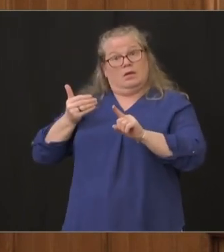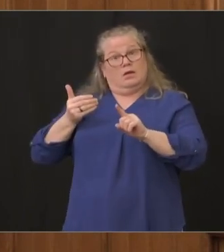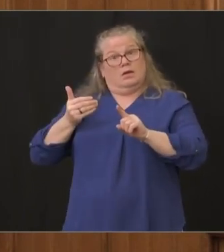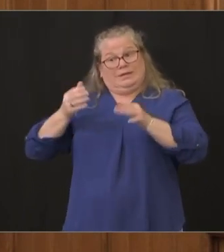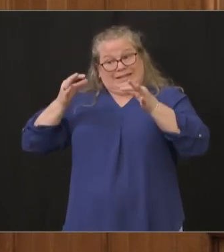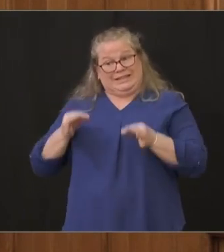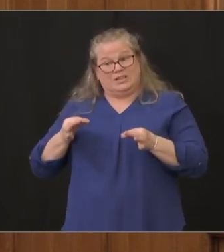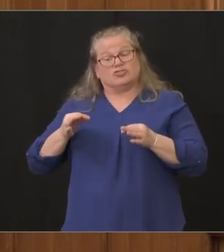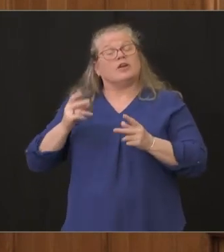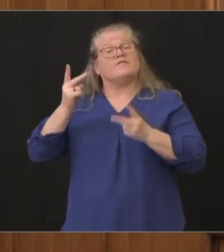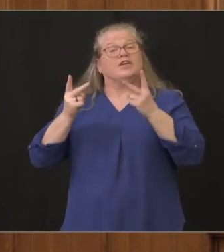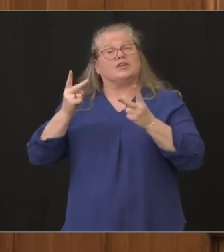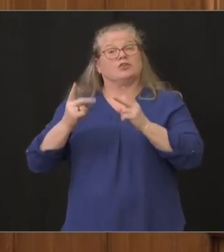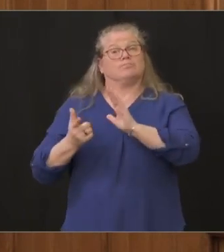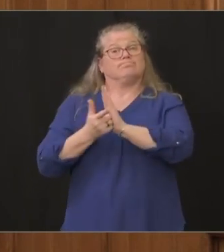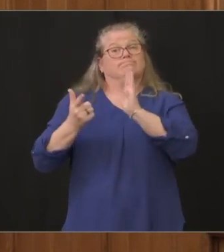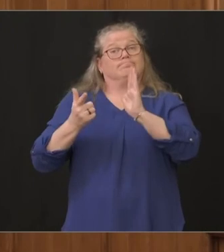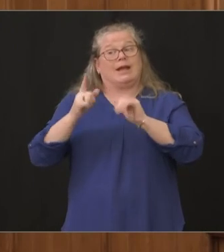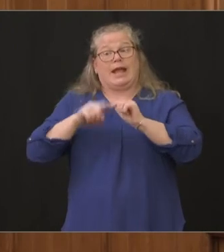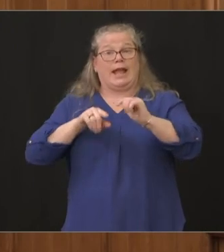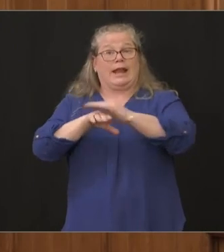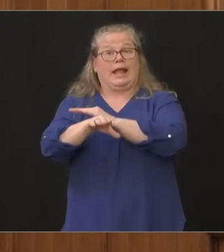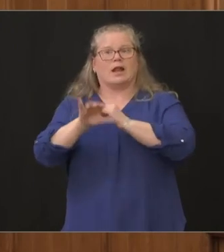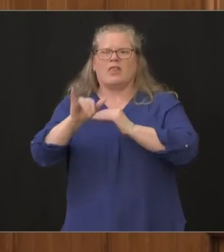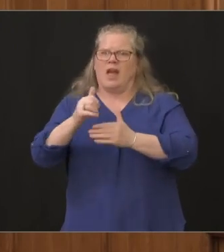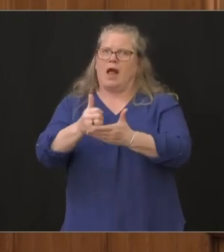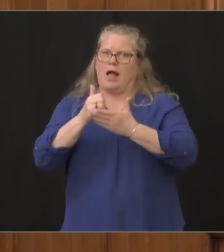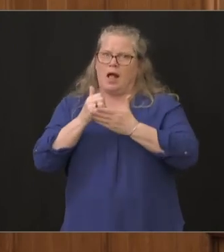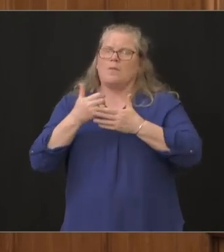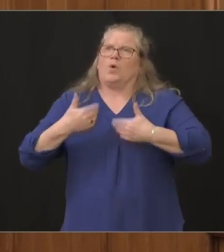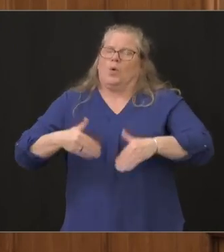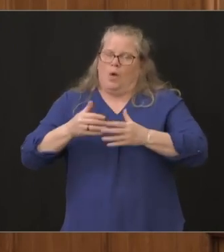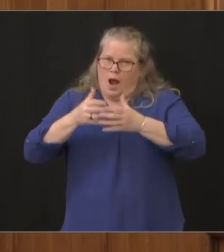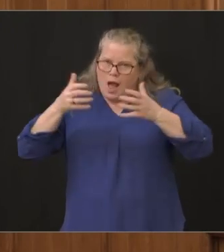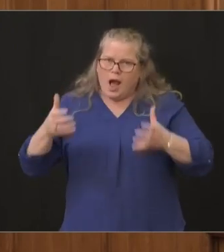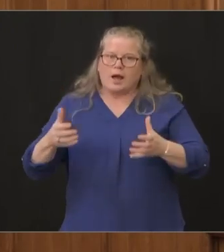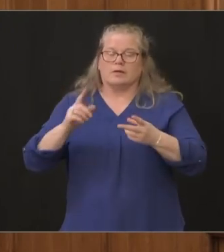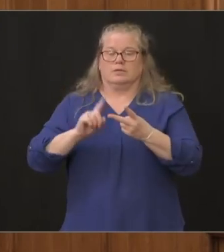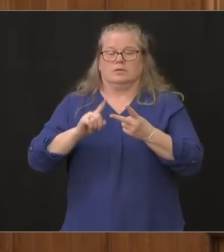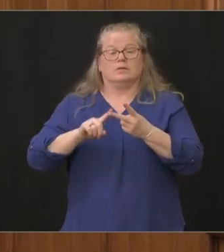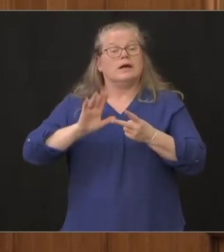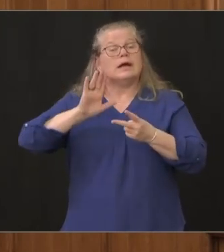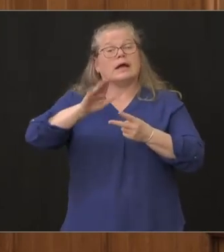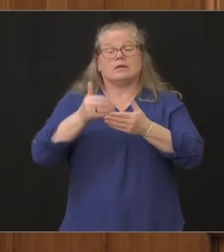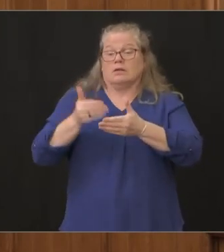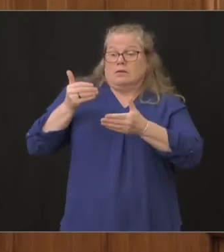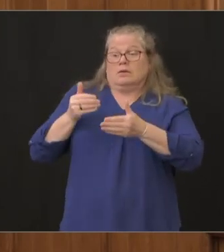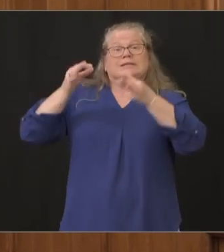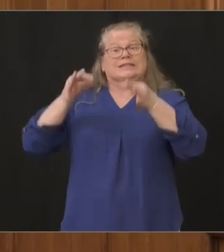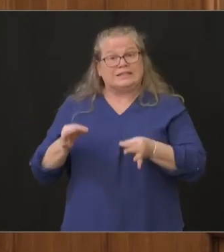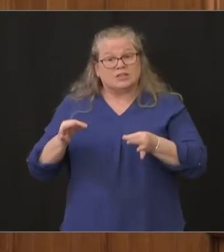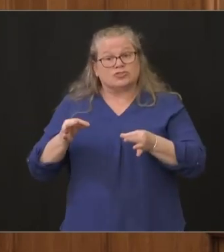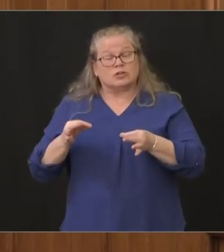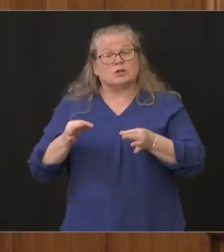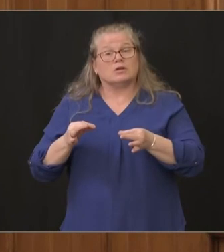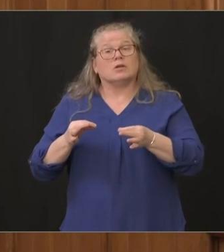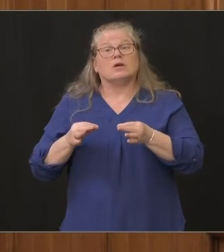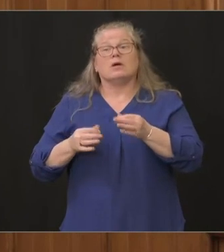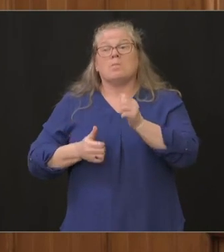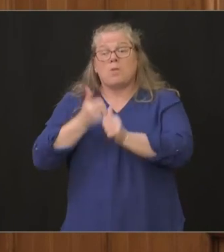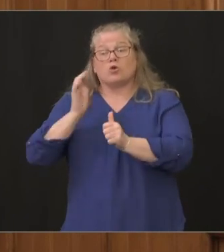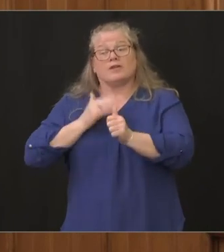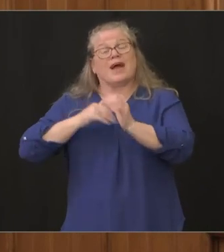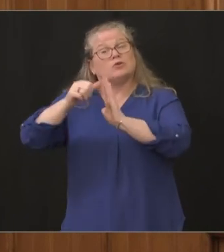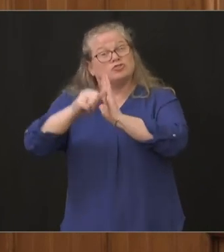has proven i think to be very impactful as time went forward the early decisions to strongly stand down the vast majority of our ambulatory surgery